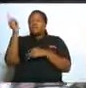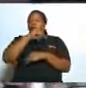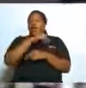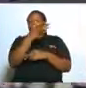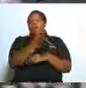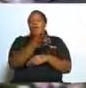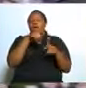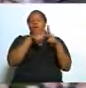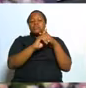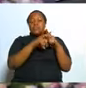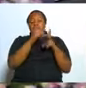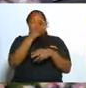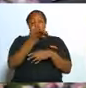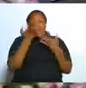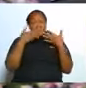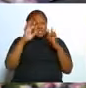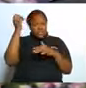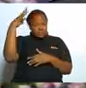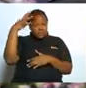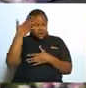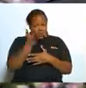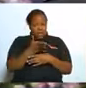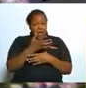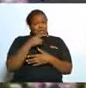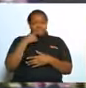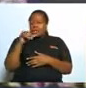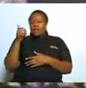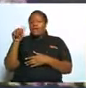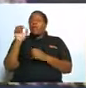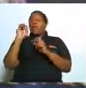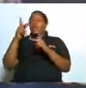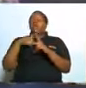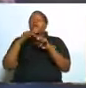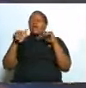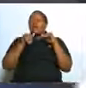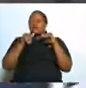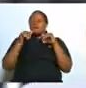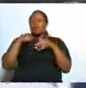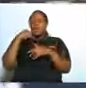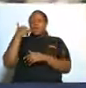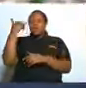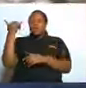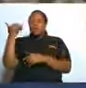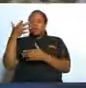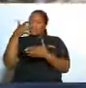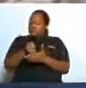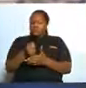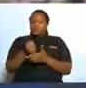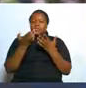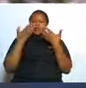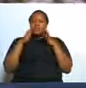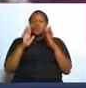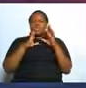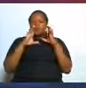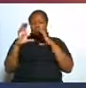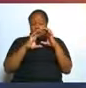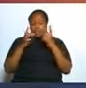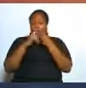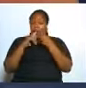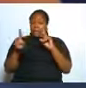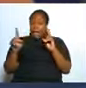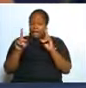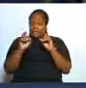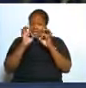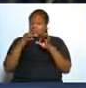is is he there not yet okay let me call him done but but if you